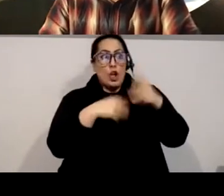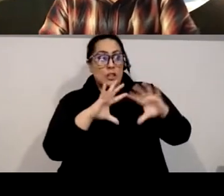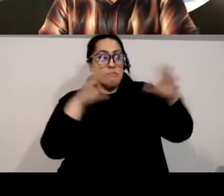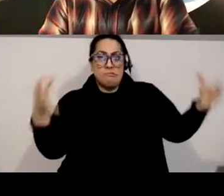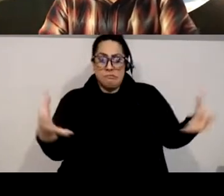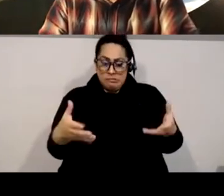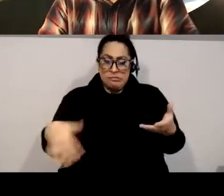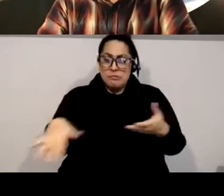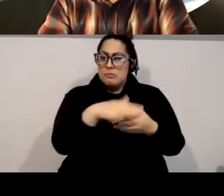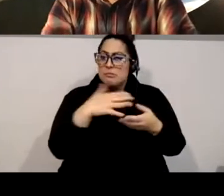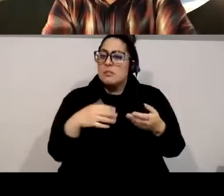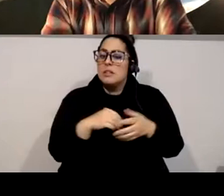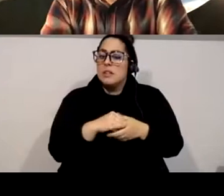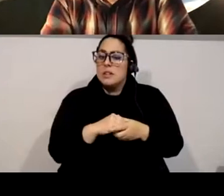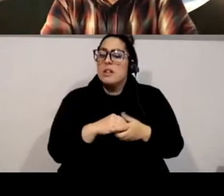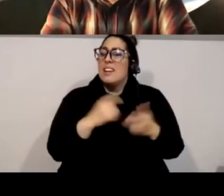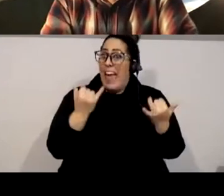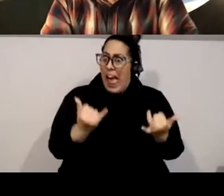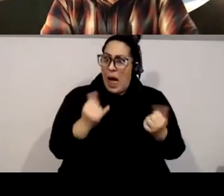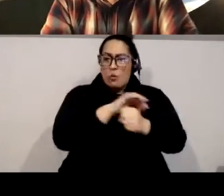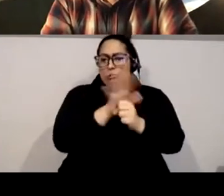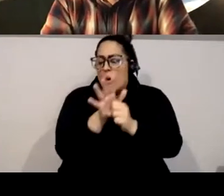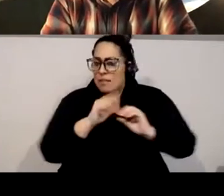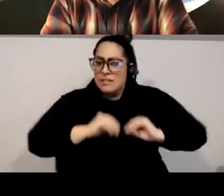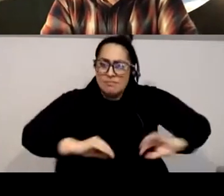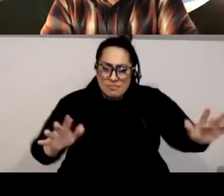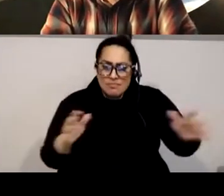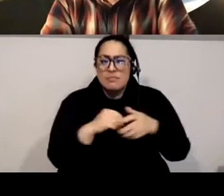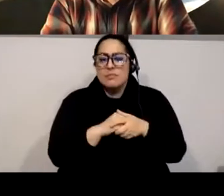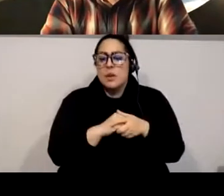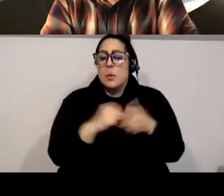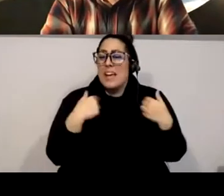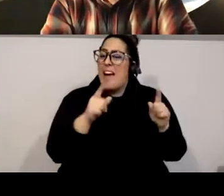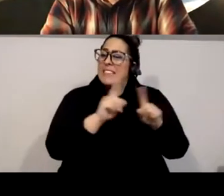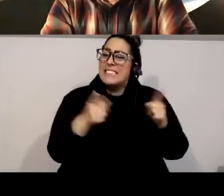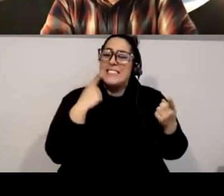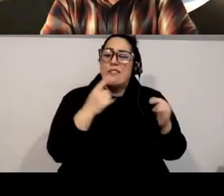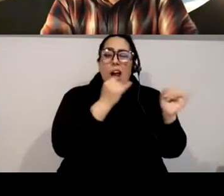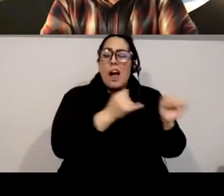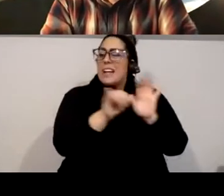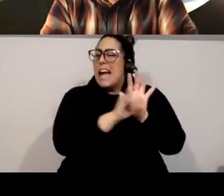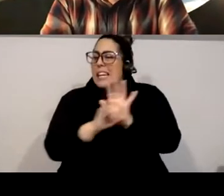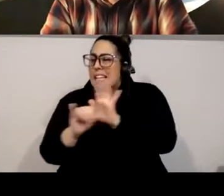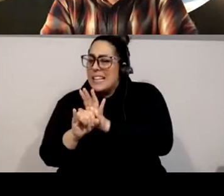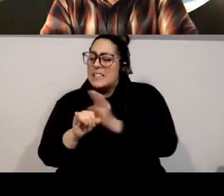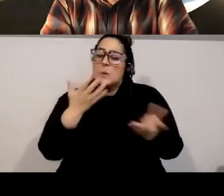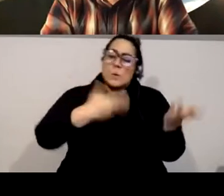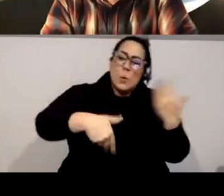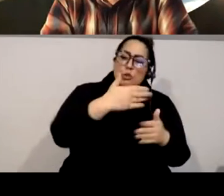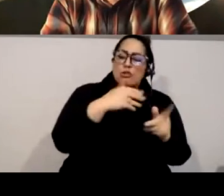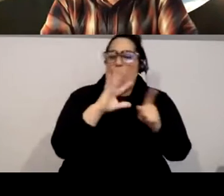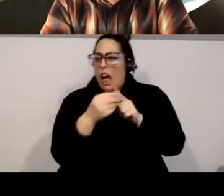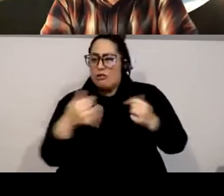localized in the context of COVID, parts of our individual sociocultural identities tend to be influenced by cultures that are not our own.